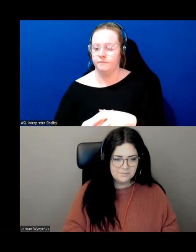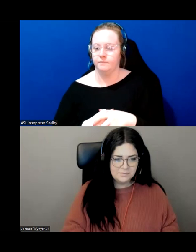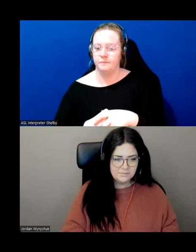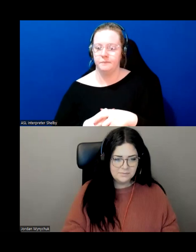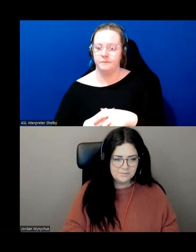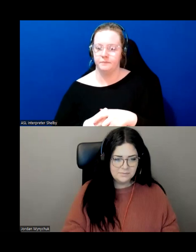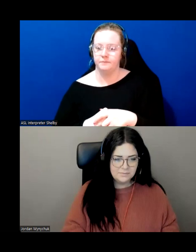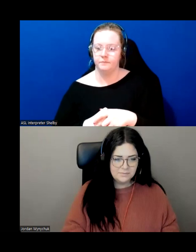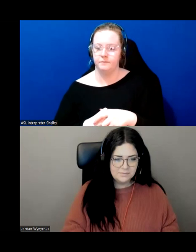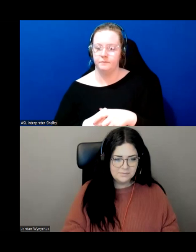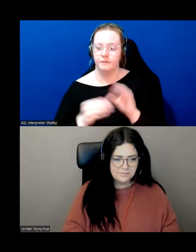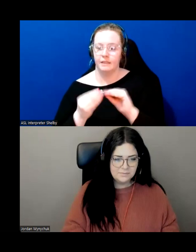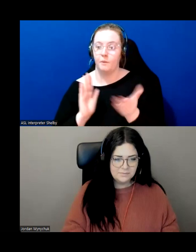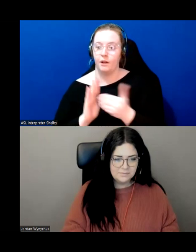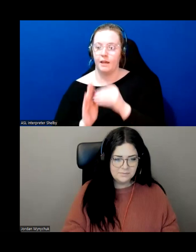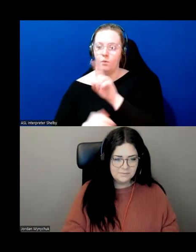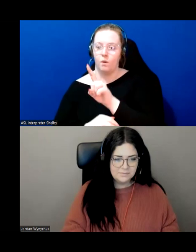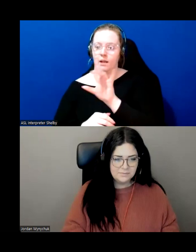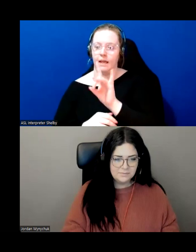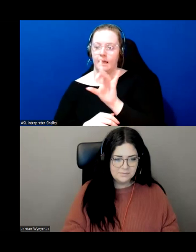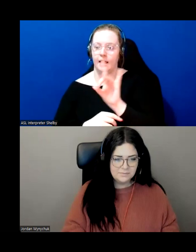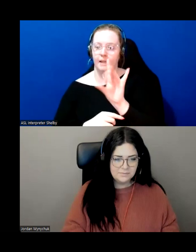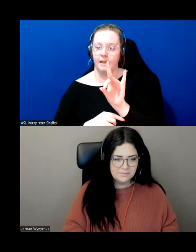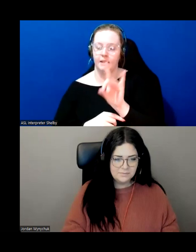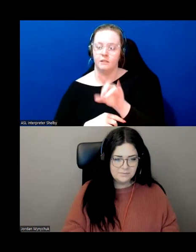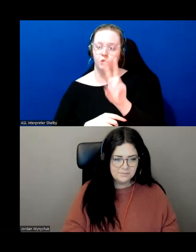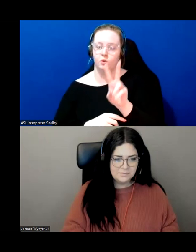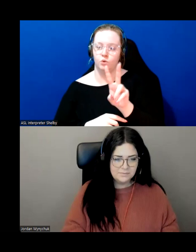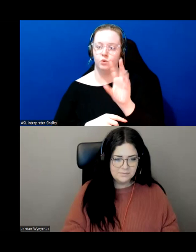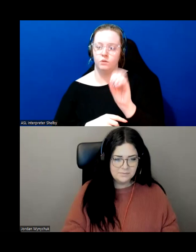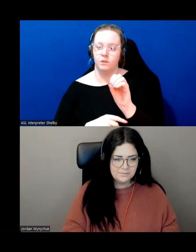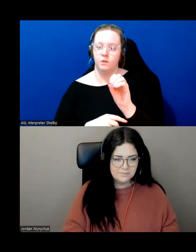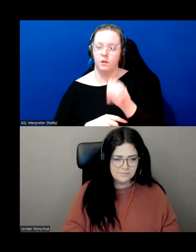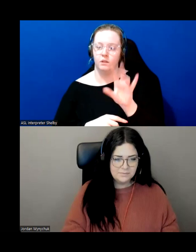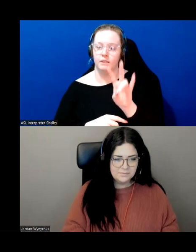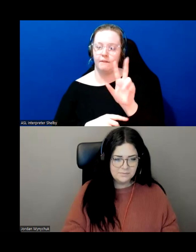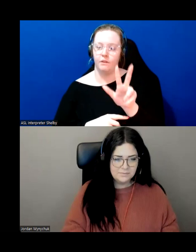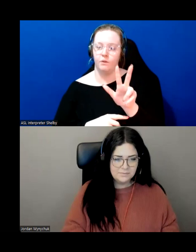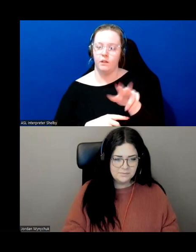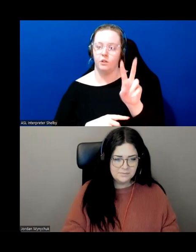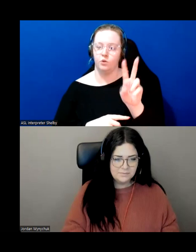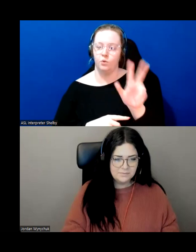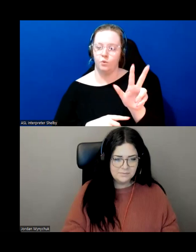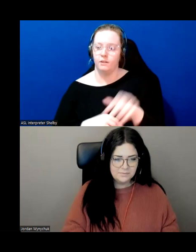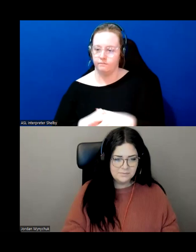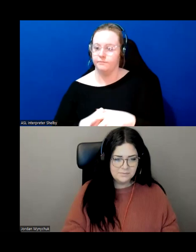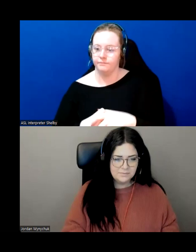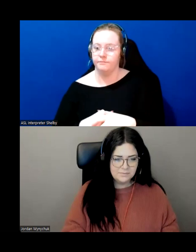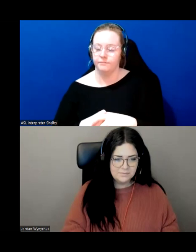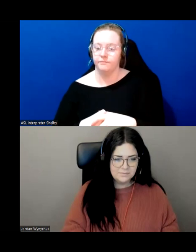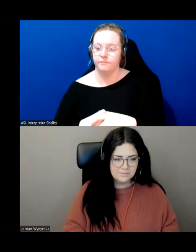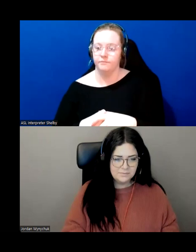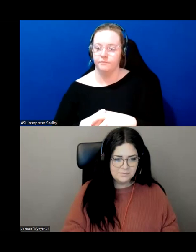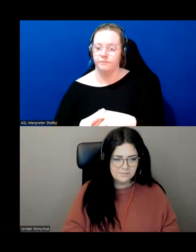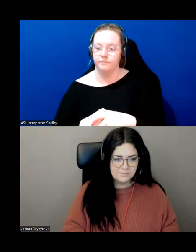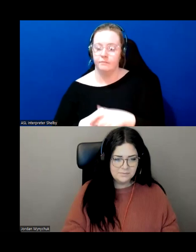that number again was one eight eight eight two two zero seven three two three um